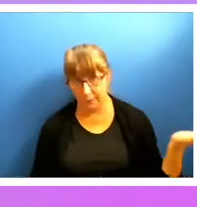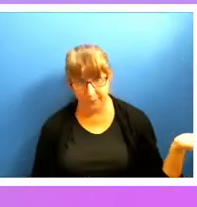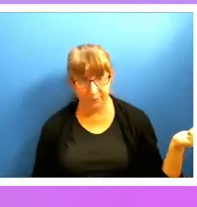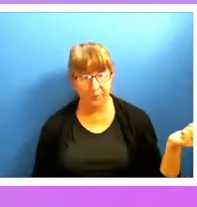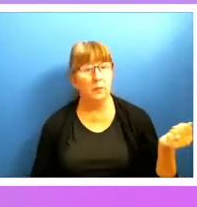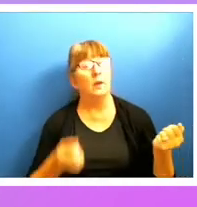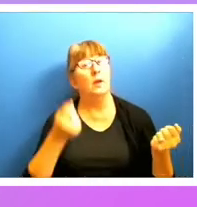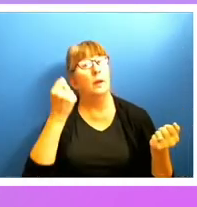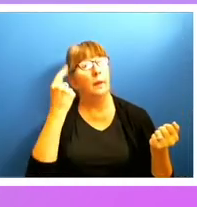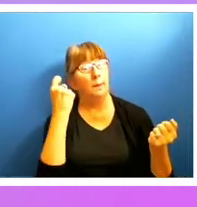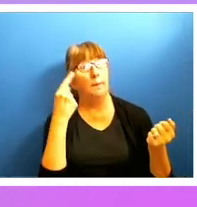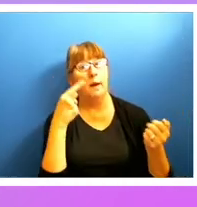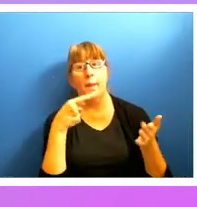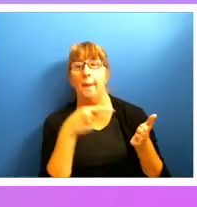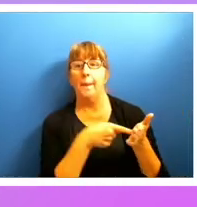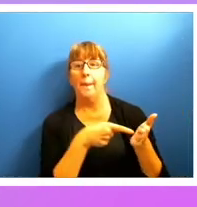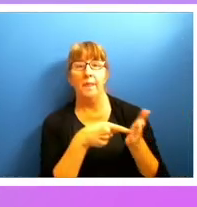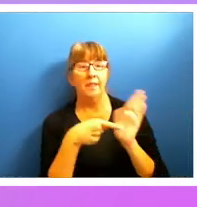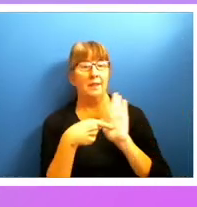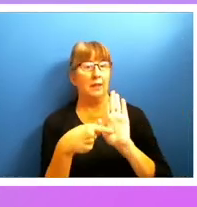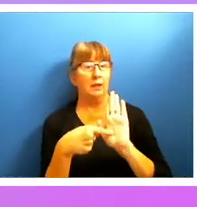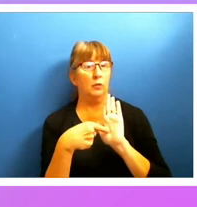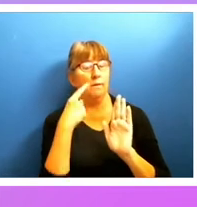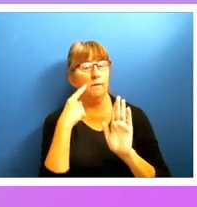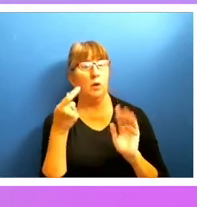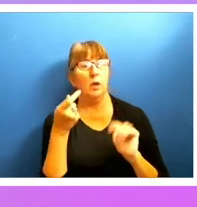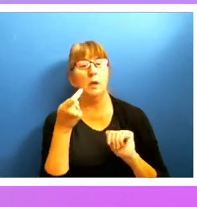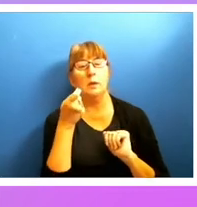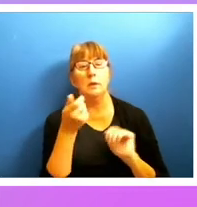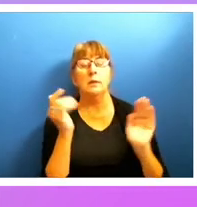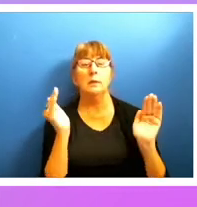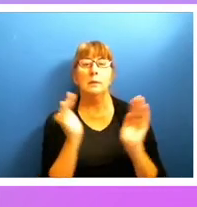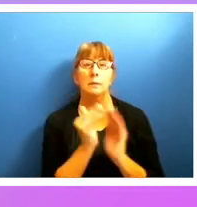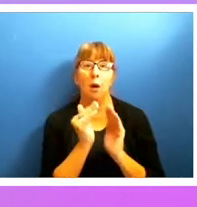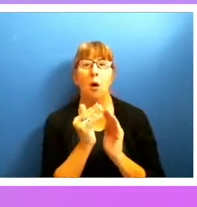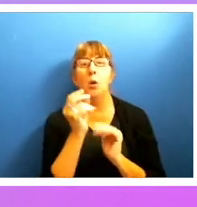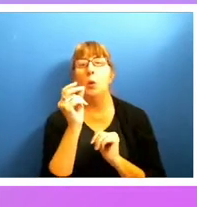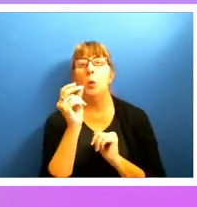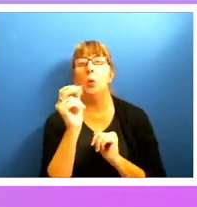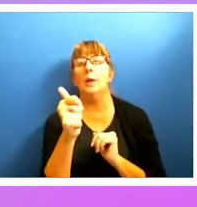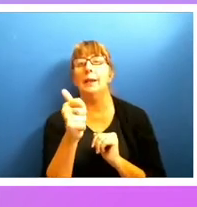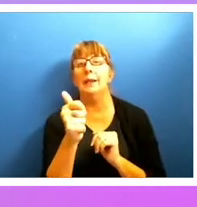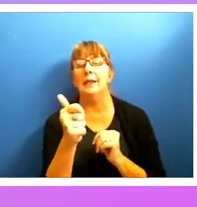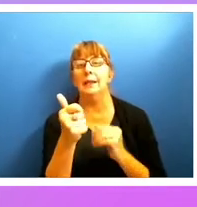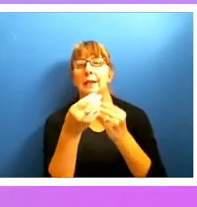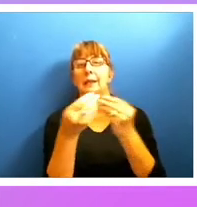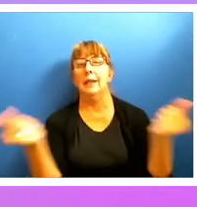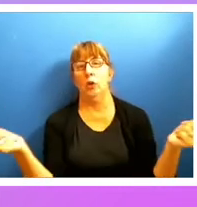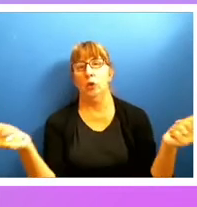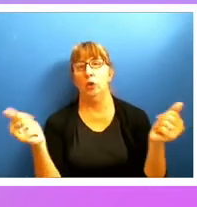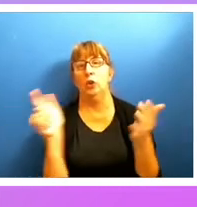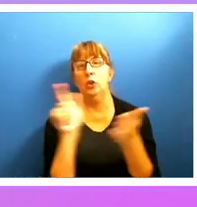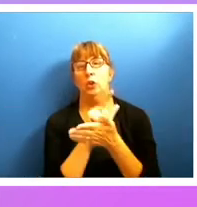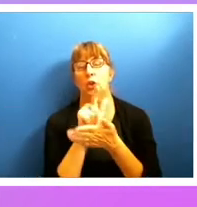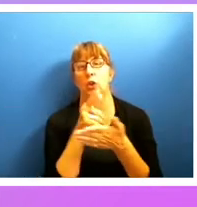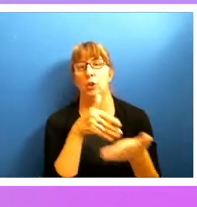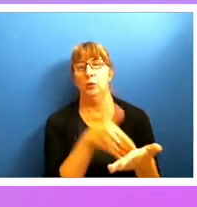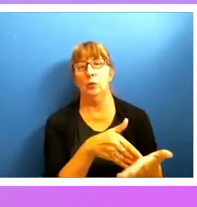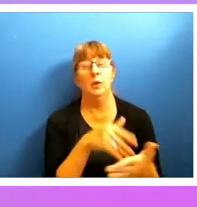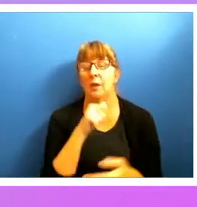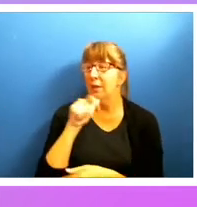keep in mind that this illustration is for a small, quickly settled lawsuit. This is an even counting one where you've decided to